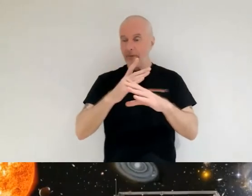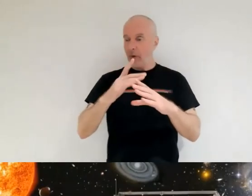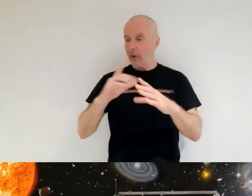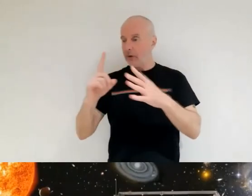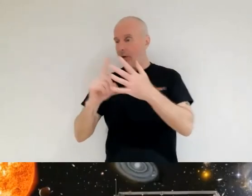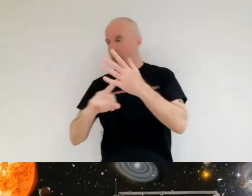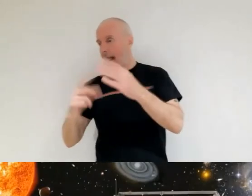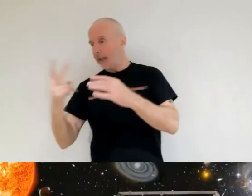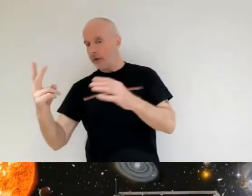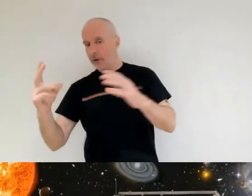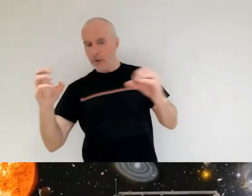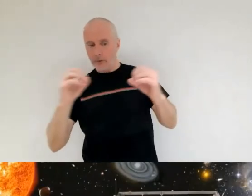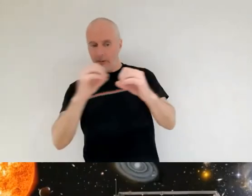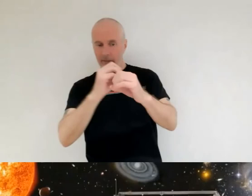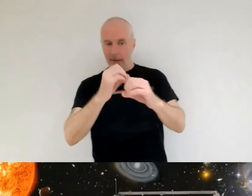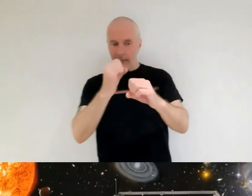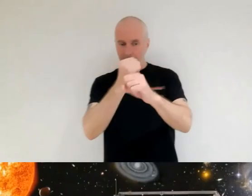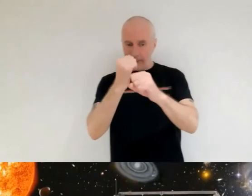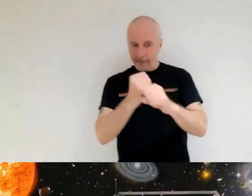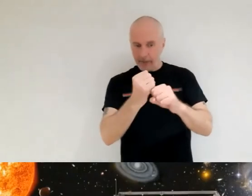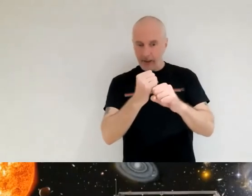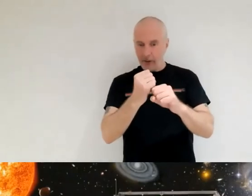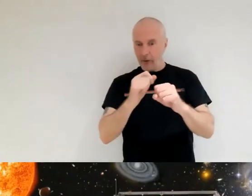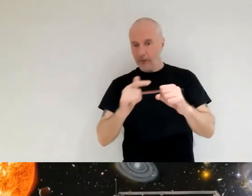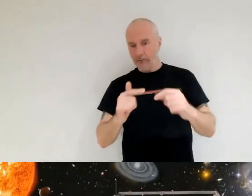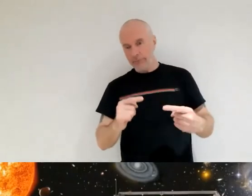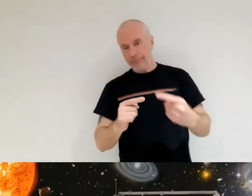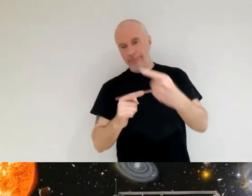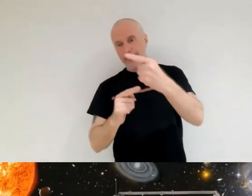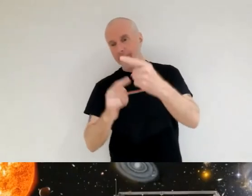in theory could have been fixed by a manned mission